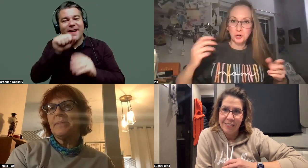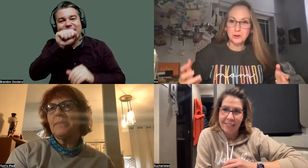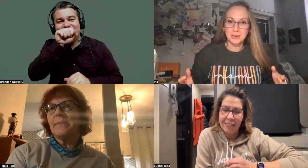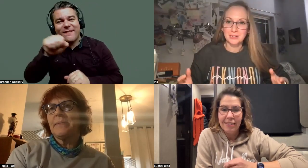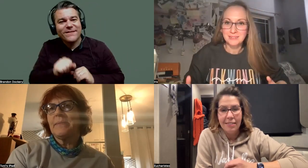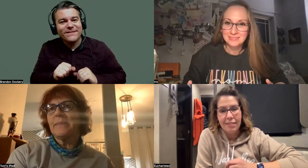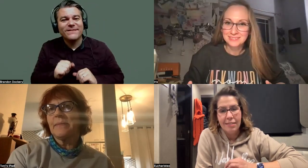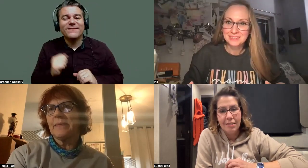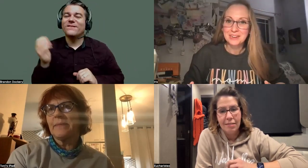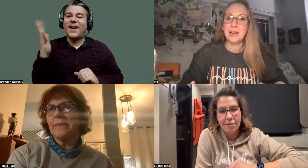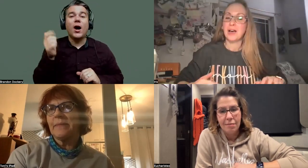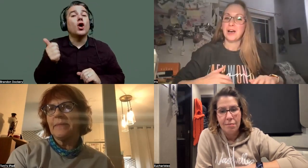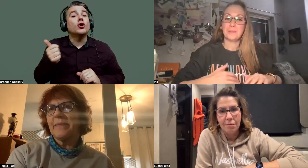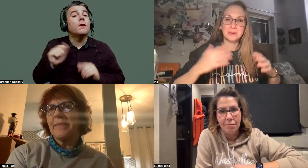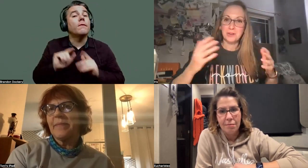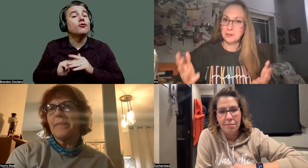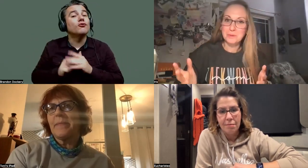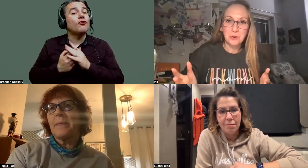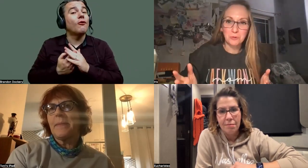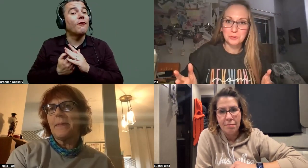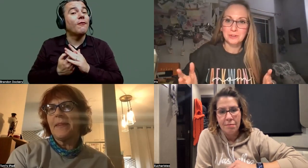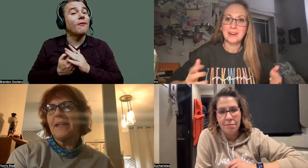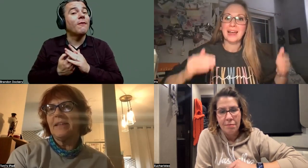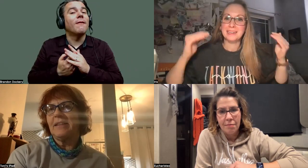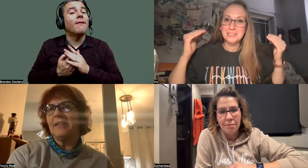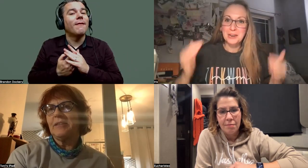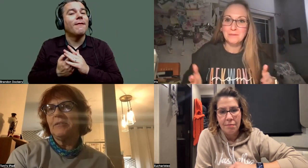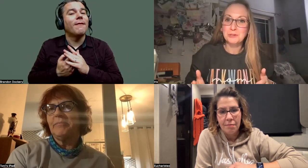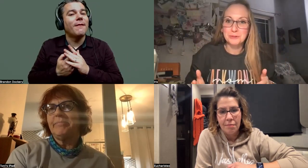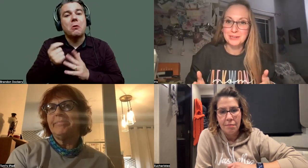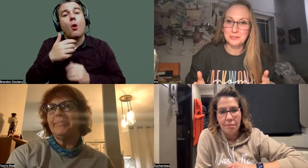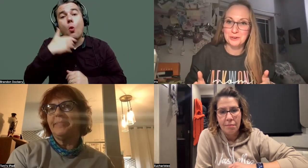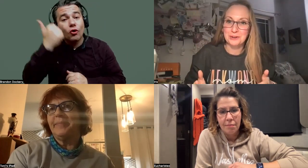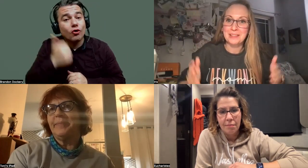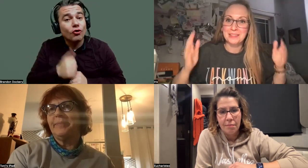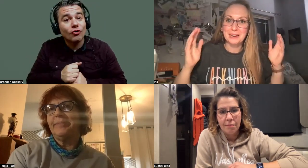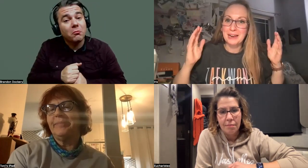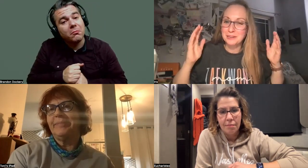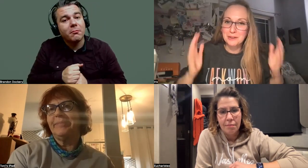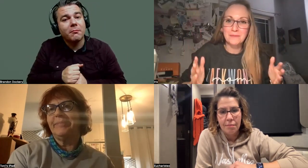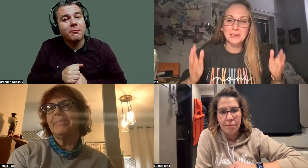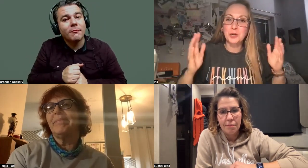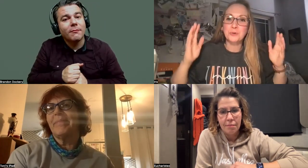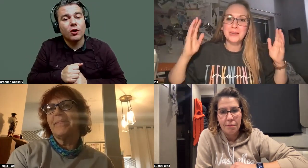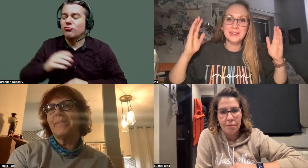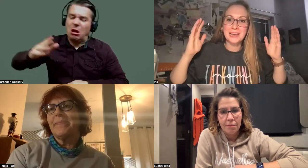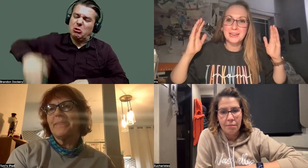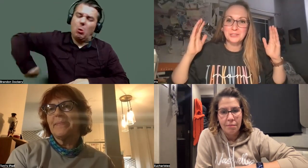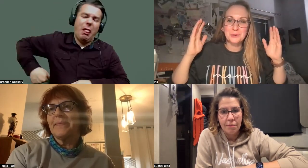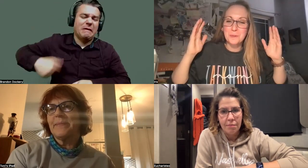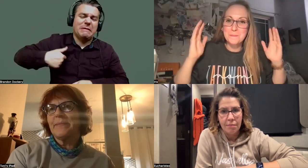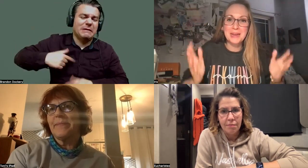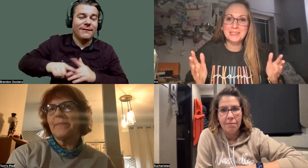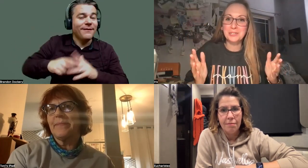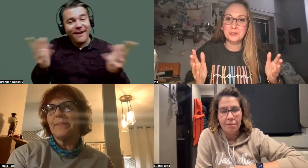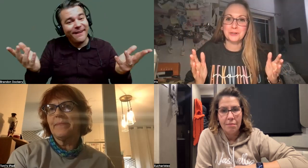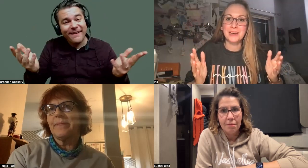started a bit, a little bit older, and it's never too late to start that I love. And Tony has had